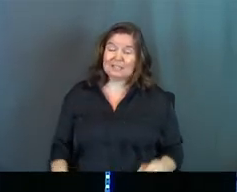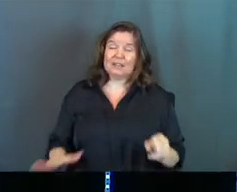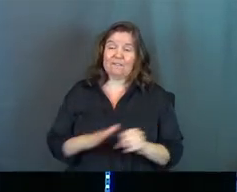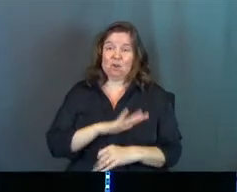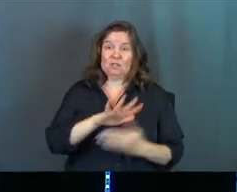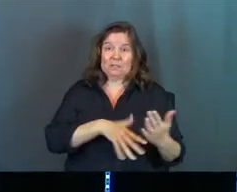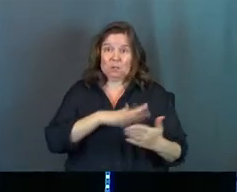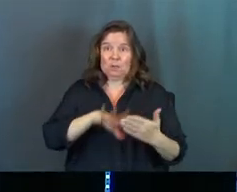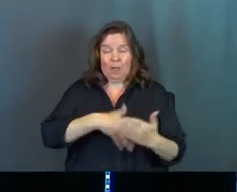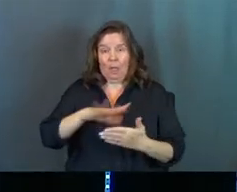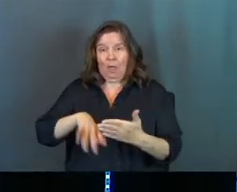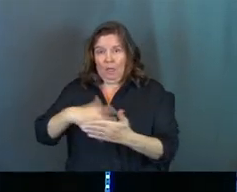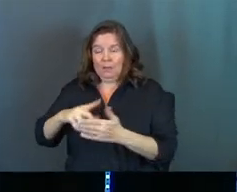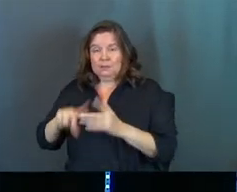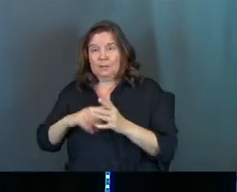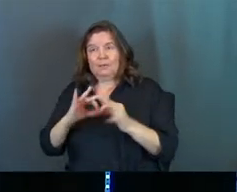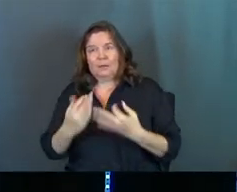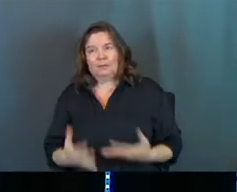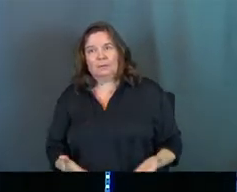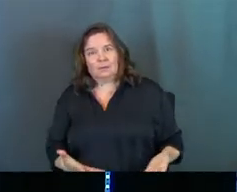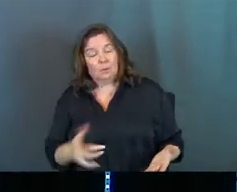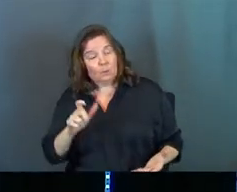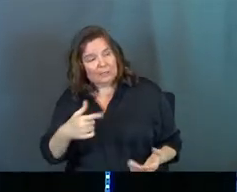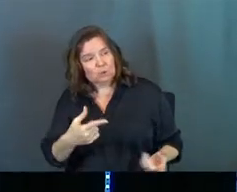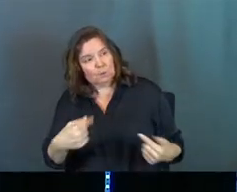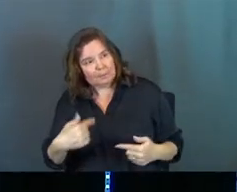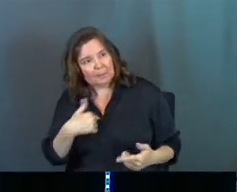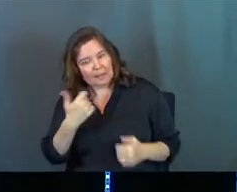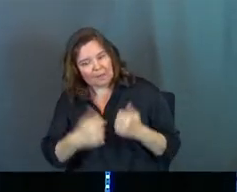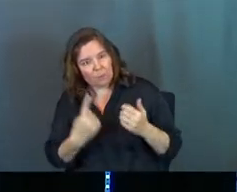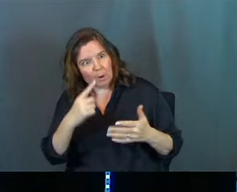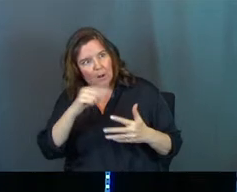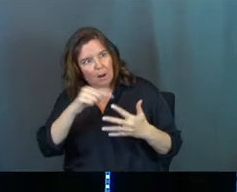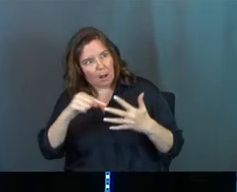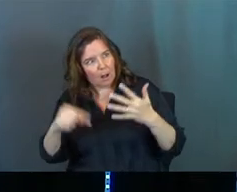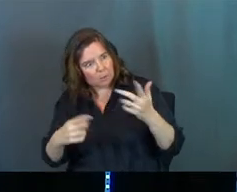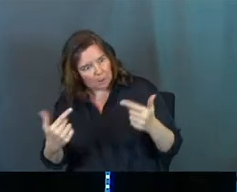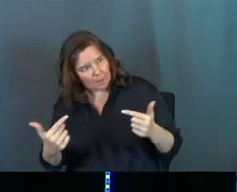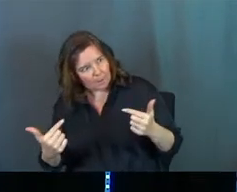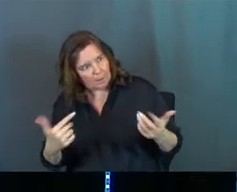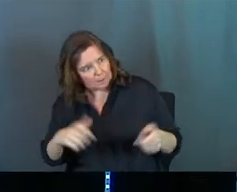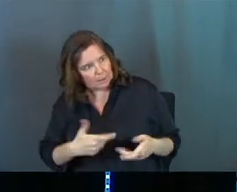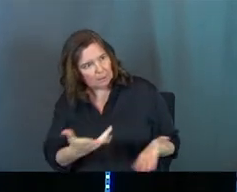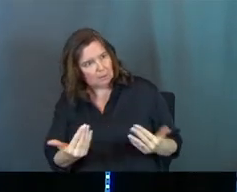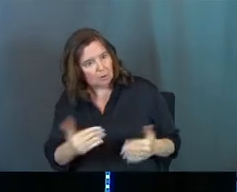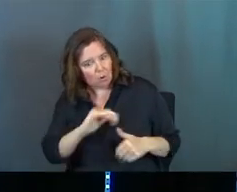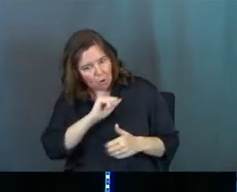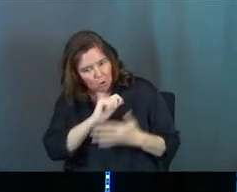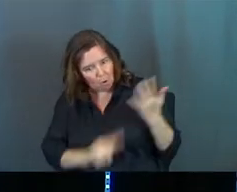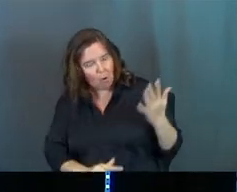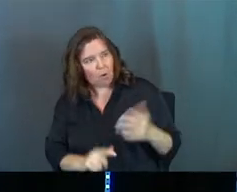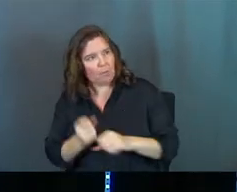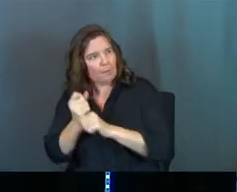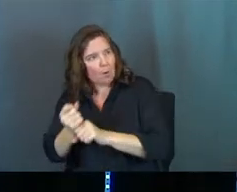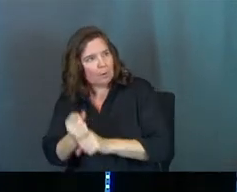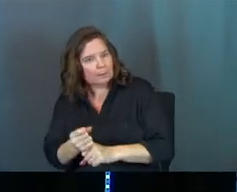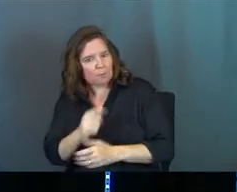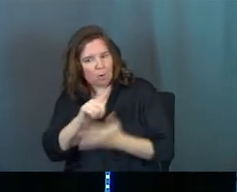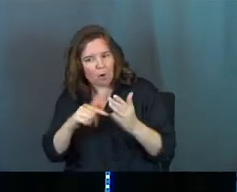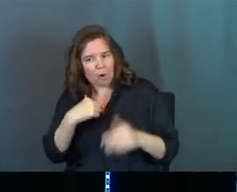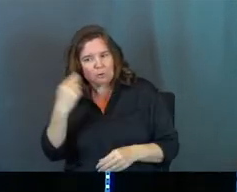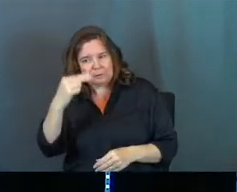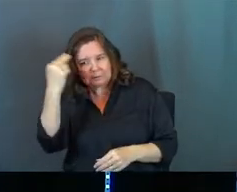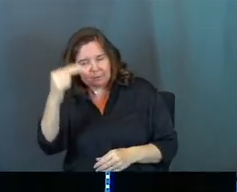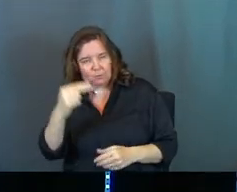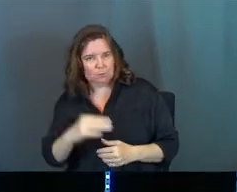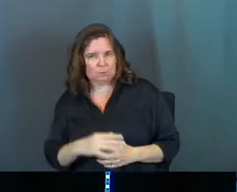schedule. And sometimes family comes in and goes, we need you to be at every one of these things. You need to be at all those ballgames for all your